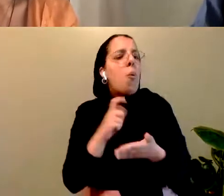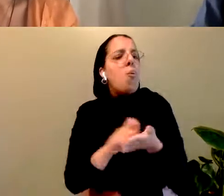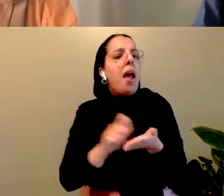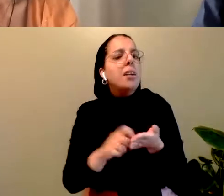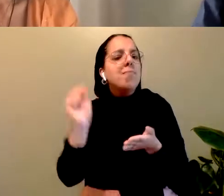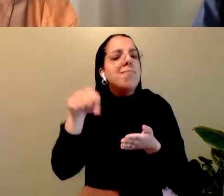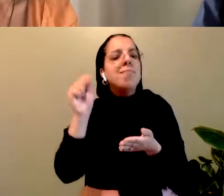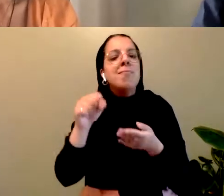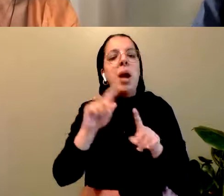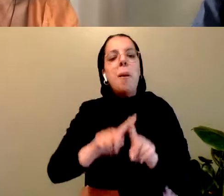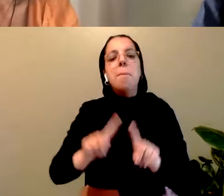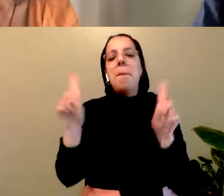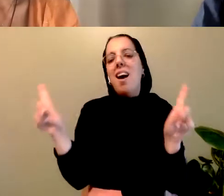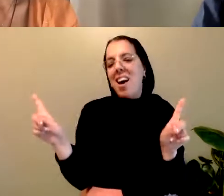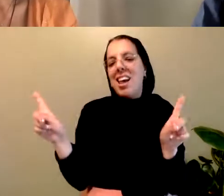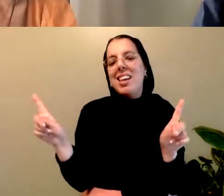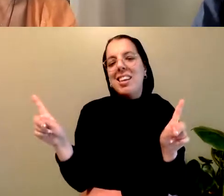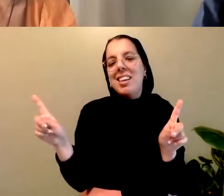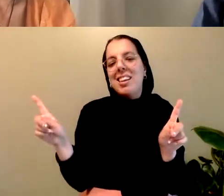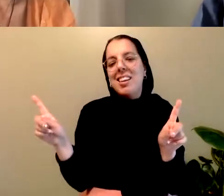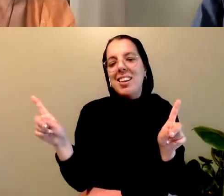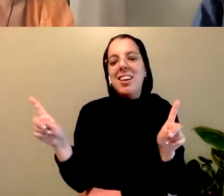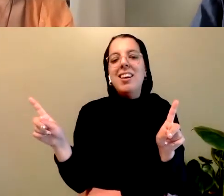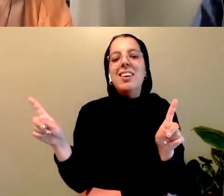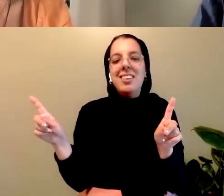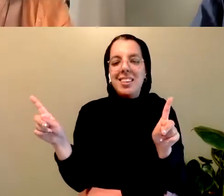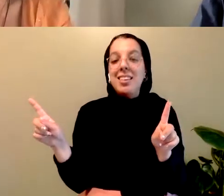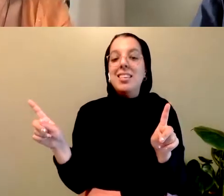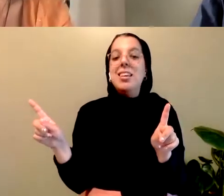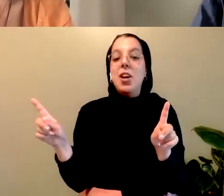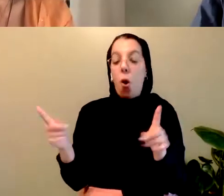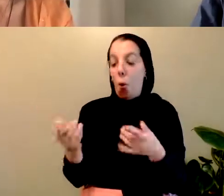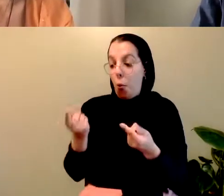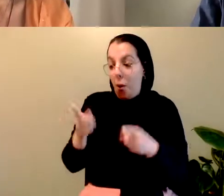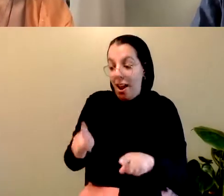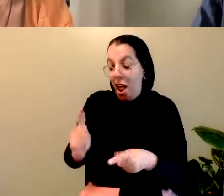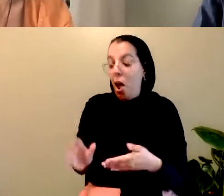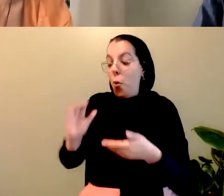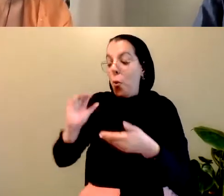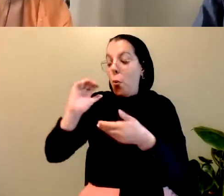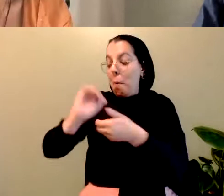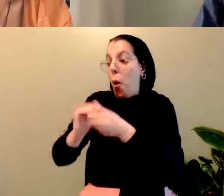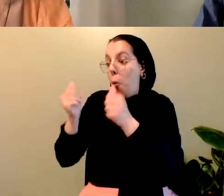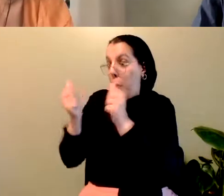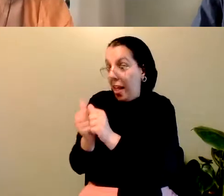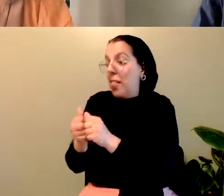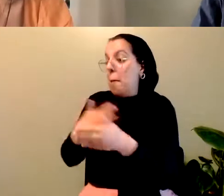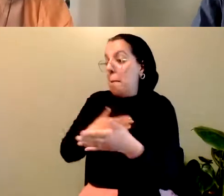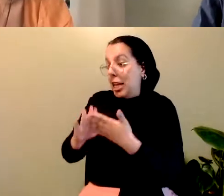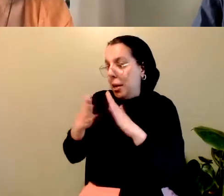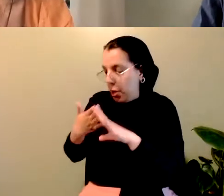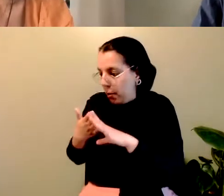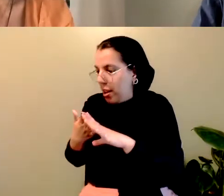But it's interesting to me that the difference of energy and the kind of work that comes out when I'm working in my community, with our